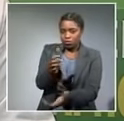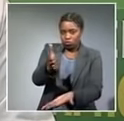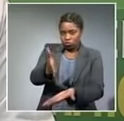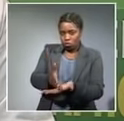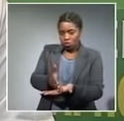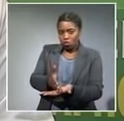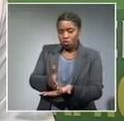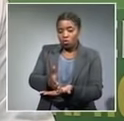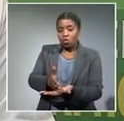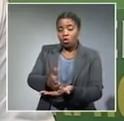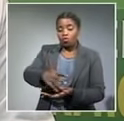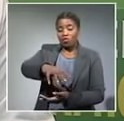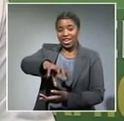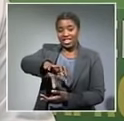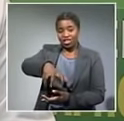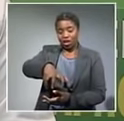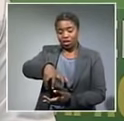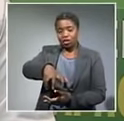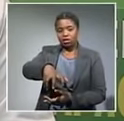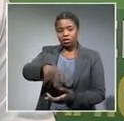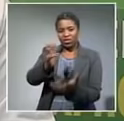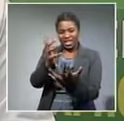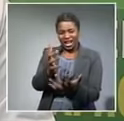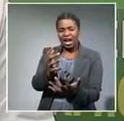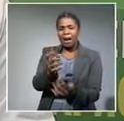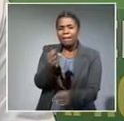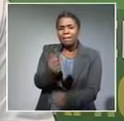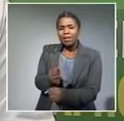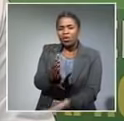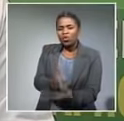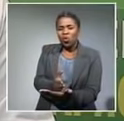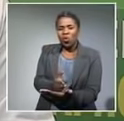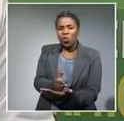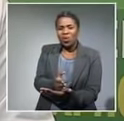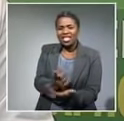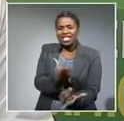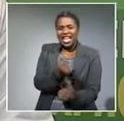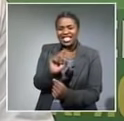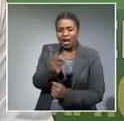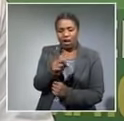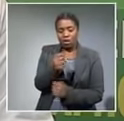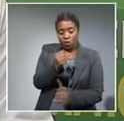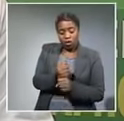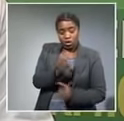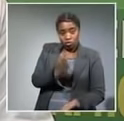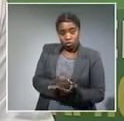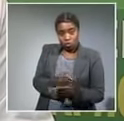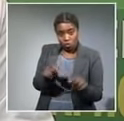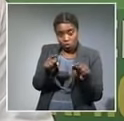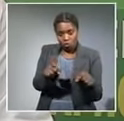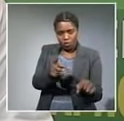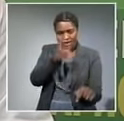the provincial treasurer to reflect on what is it that needs to be done to tighten the current system